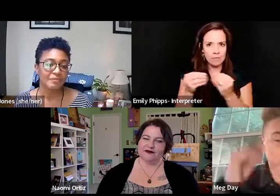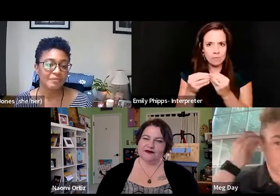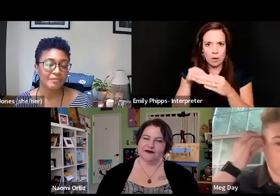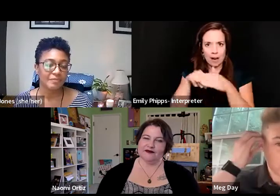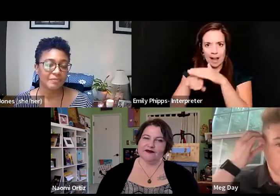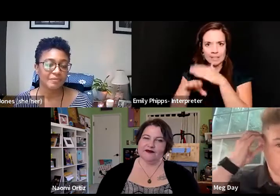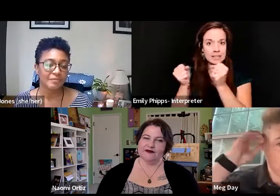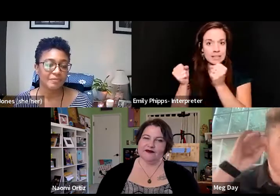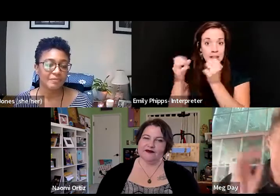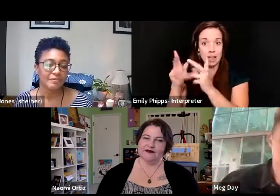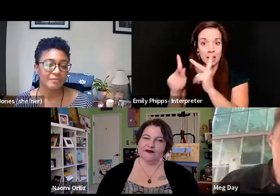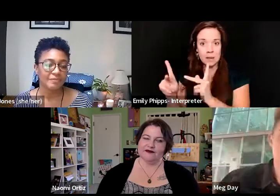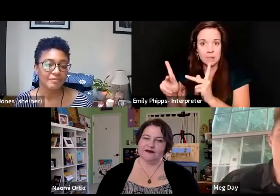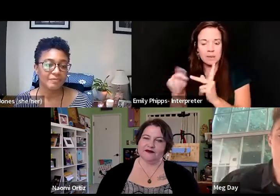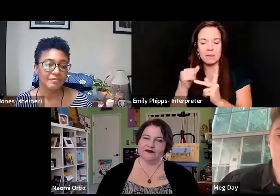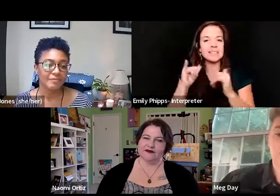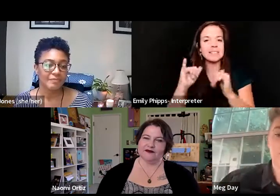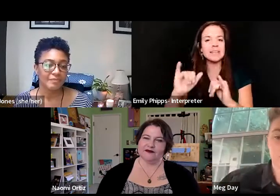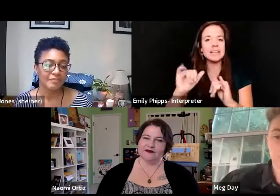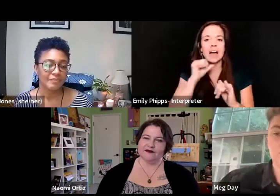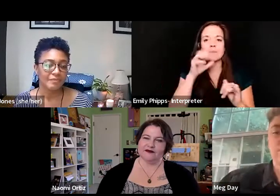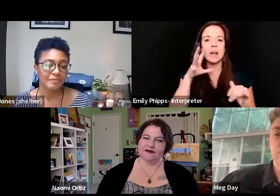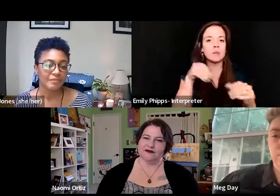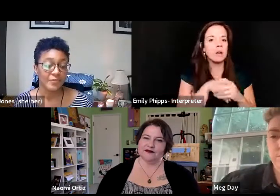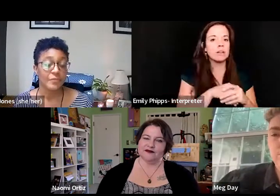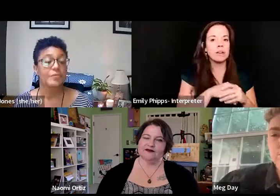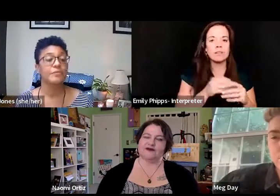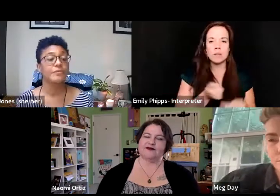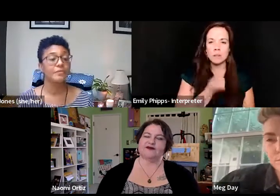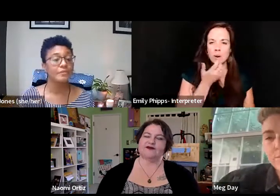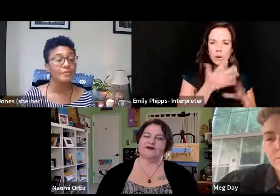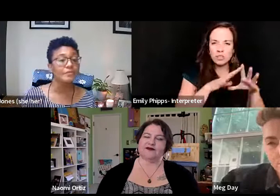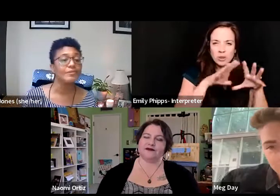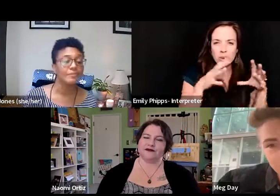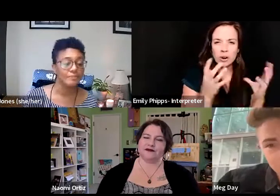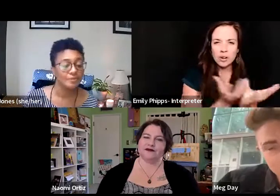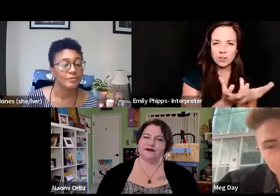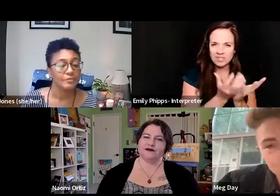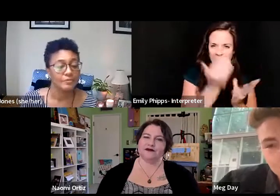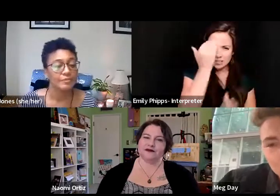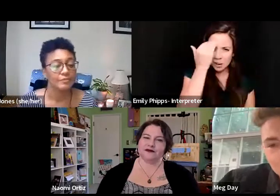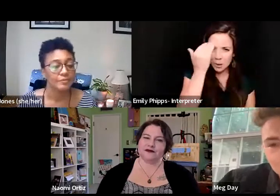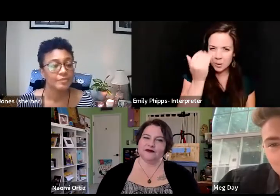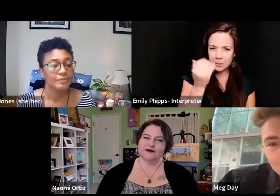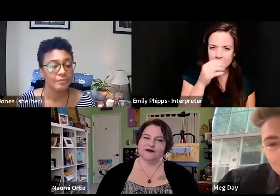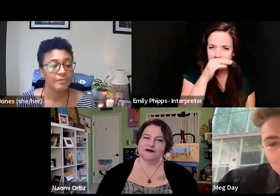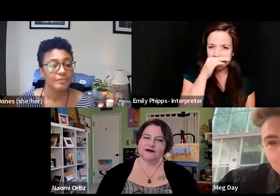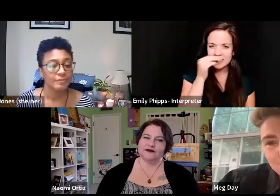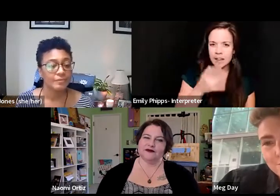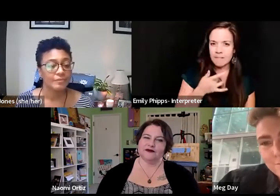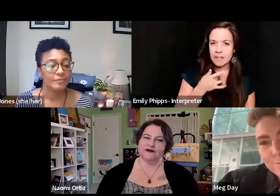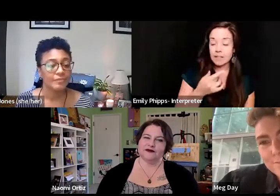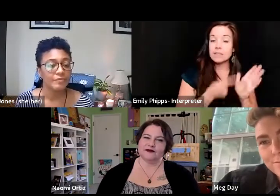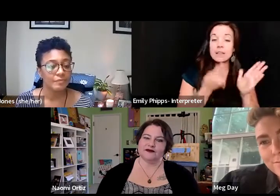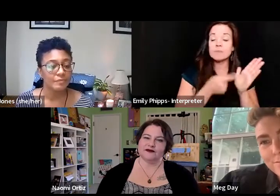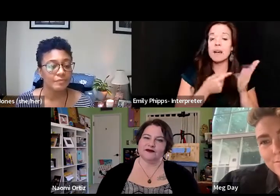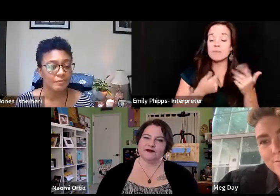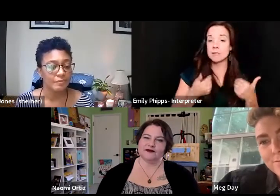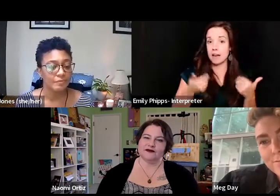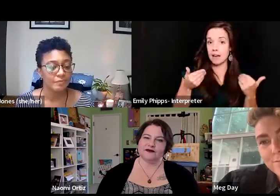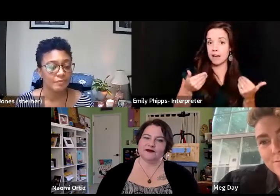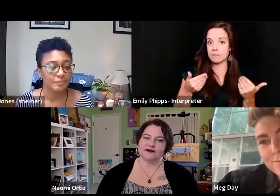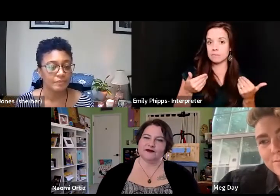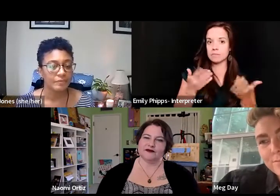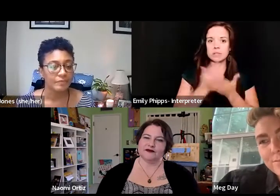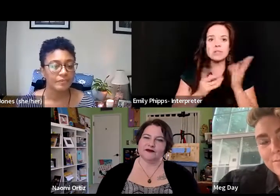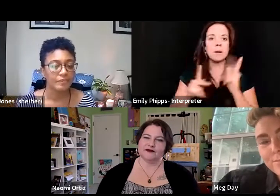just feel like I'm not part of the poetry world. You know, I I feel like sometimes I am. And I feel like some